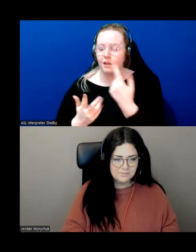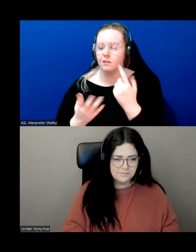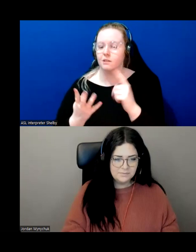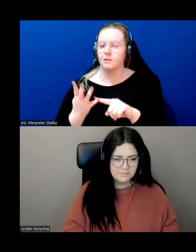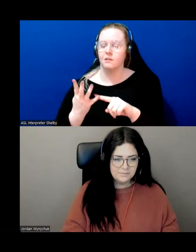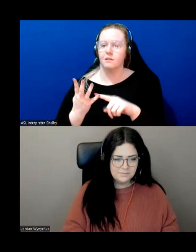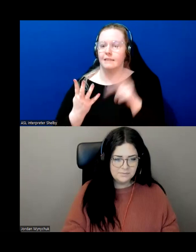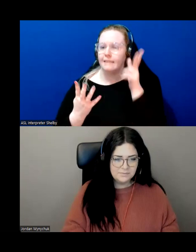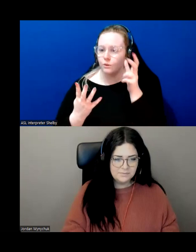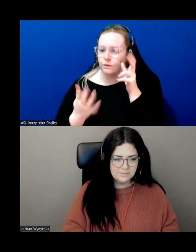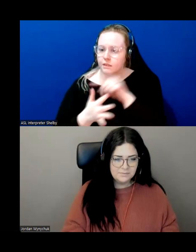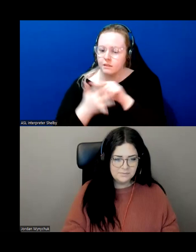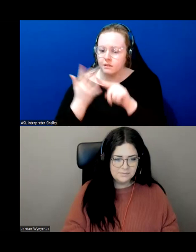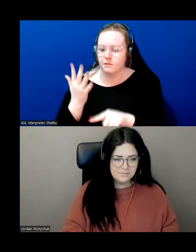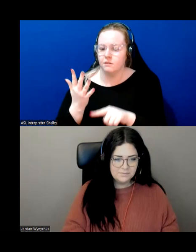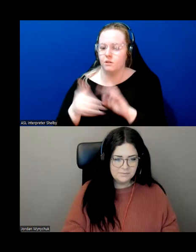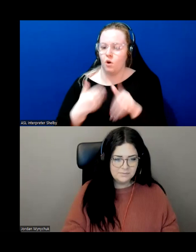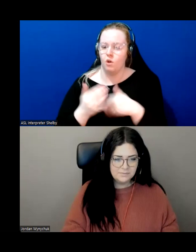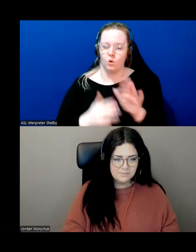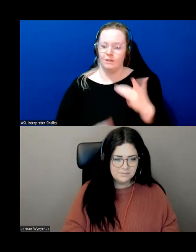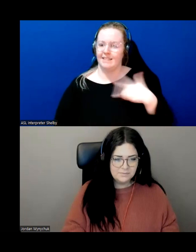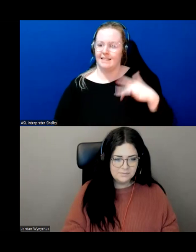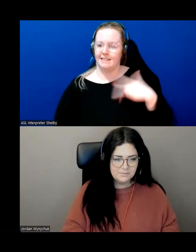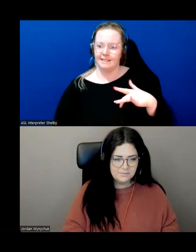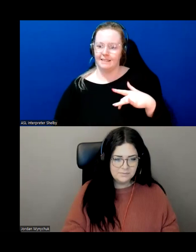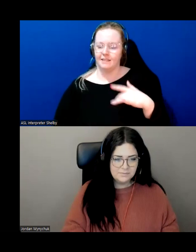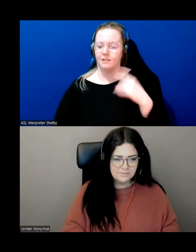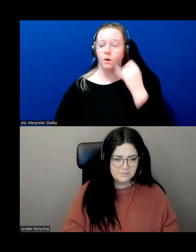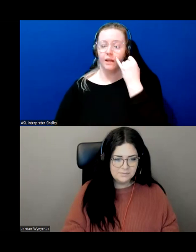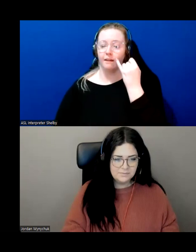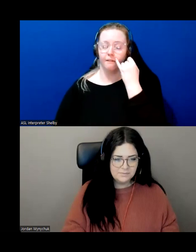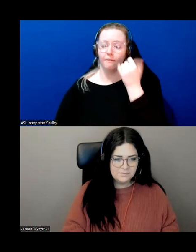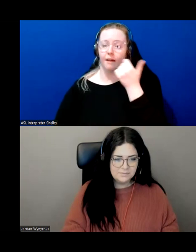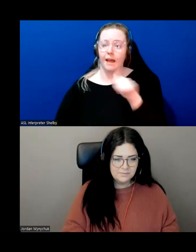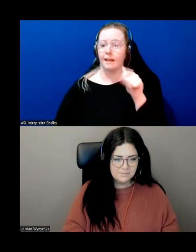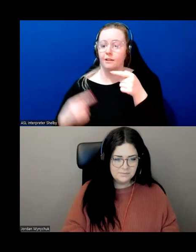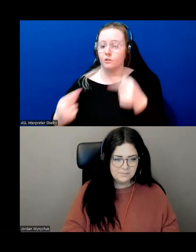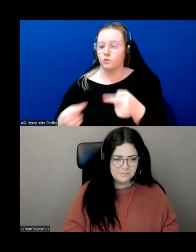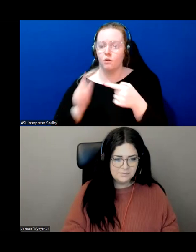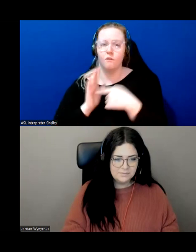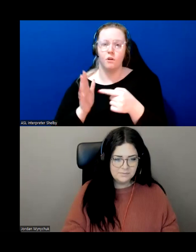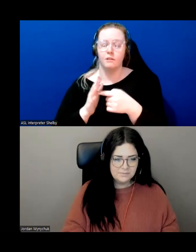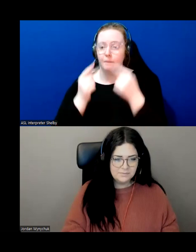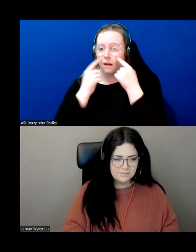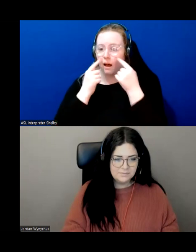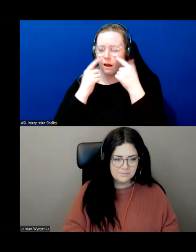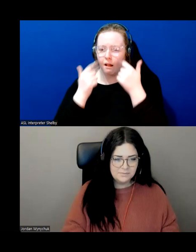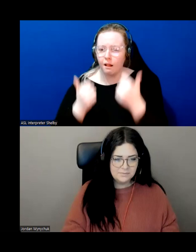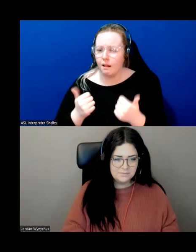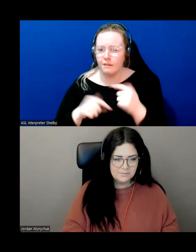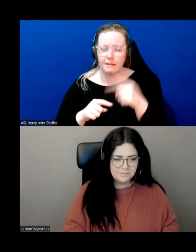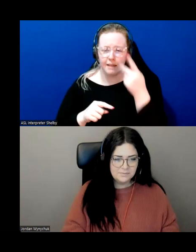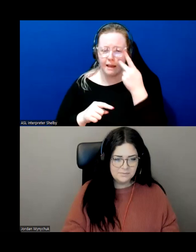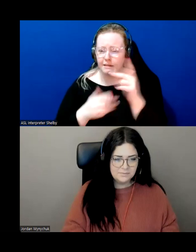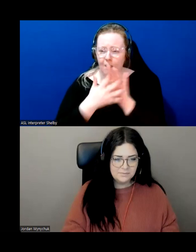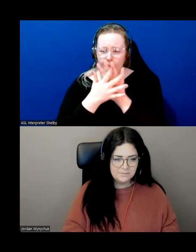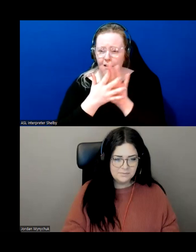sight it's all of those if you are having any difficulties say with your eyes and you notice that there's something going on there